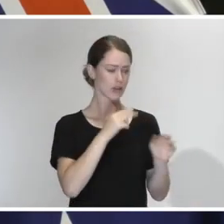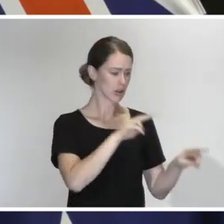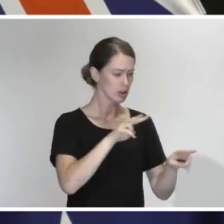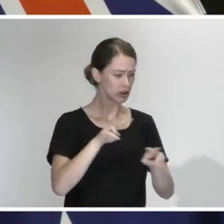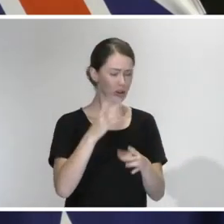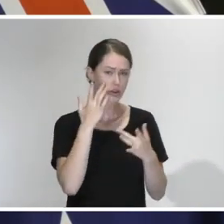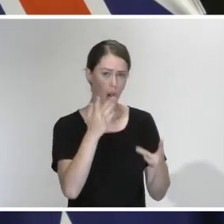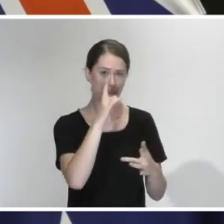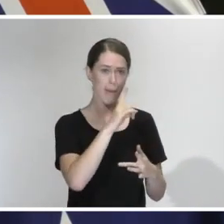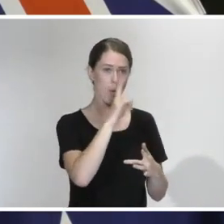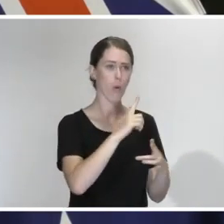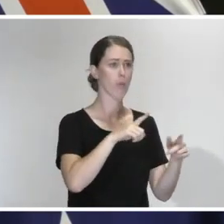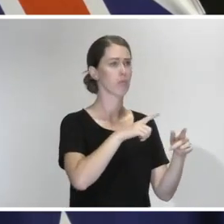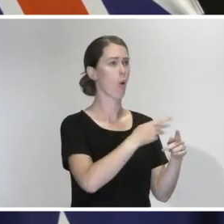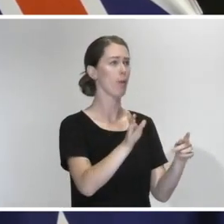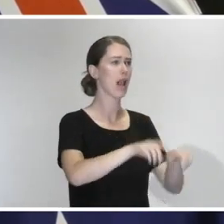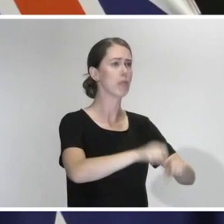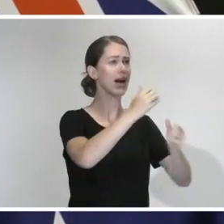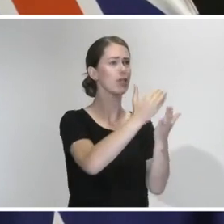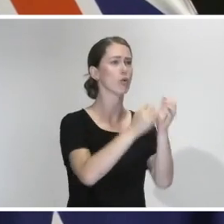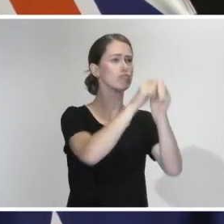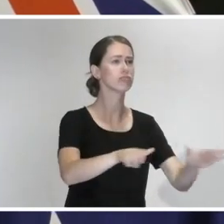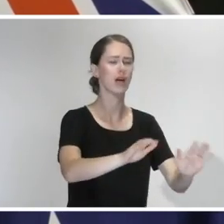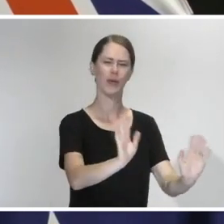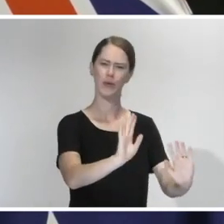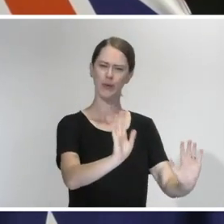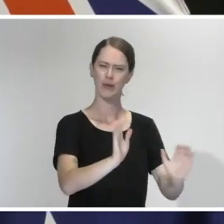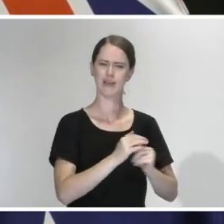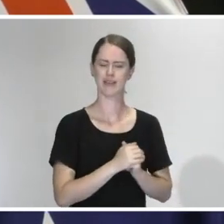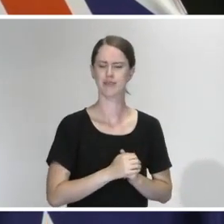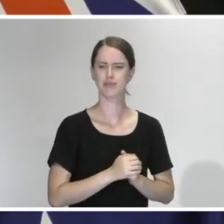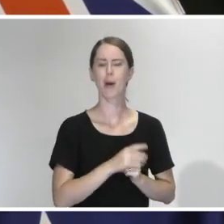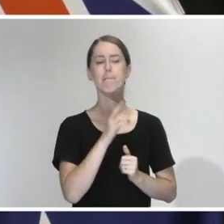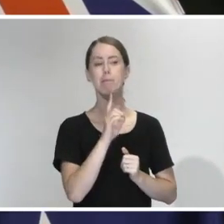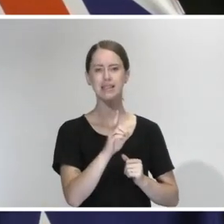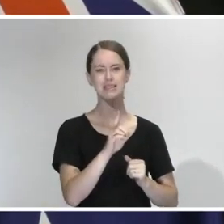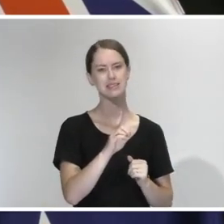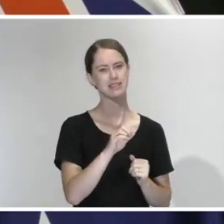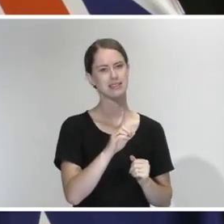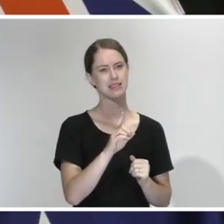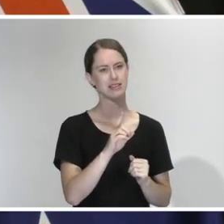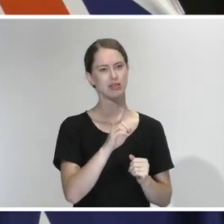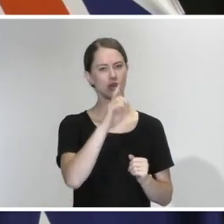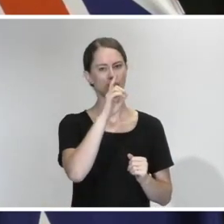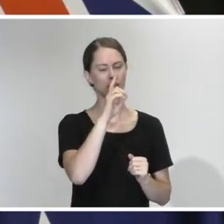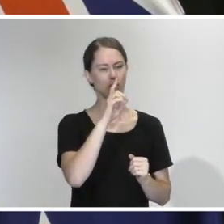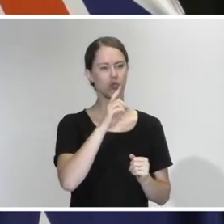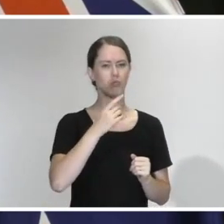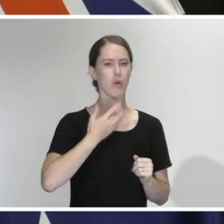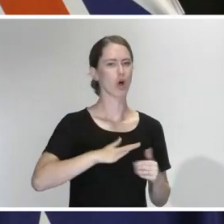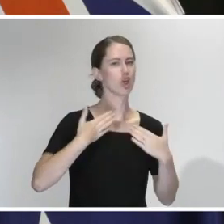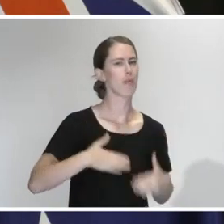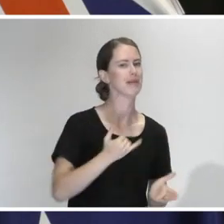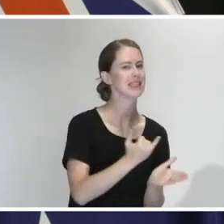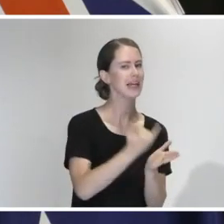individuals have been broadly flouting it and infecting people. What we've done though, is leave no room for human error, and